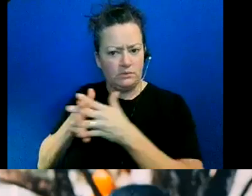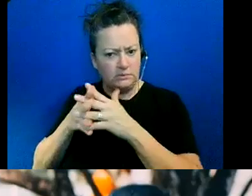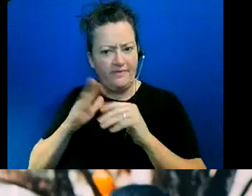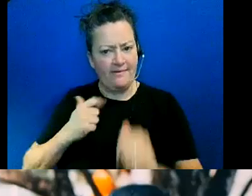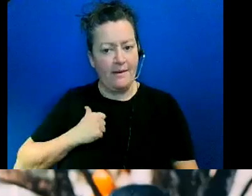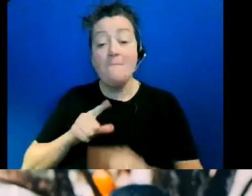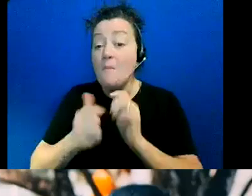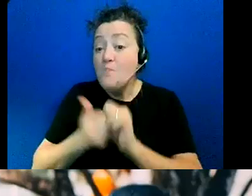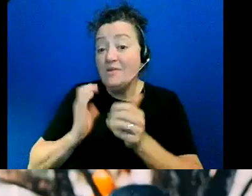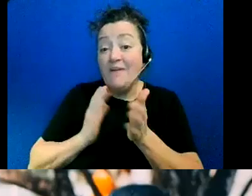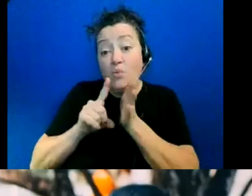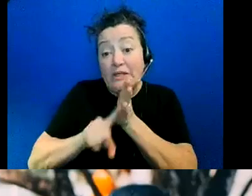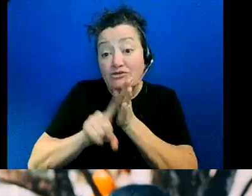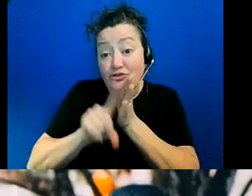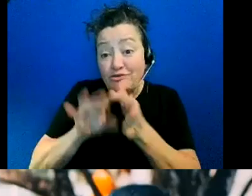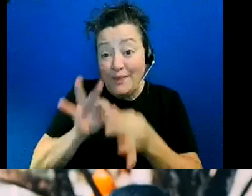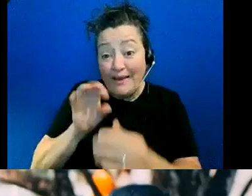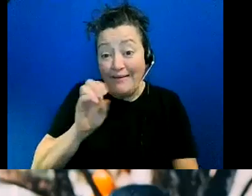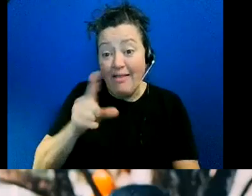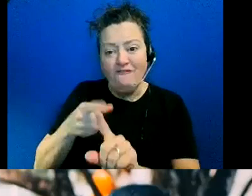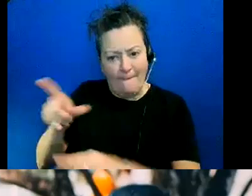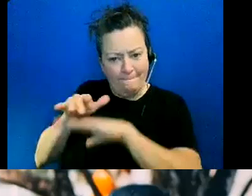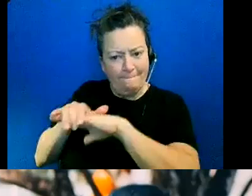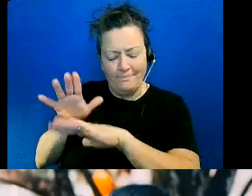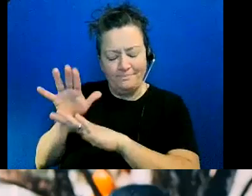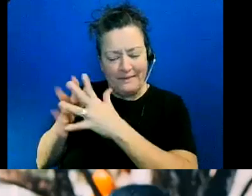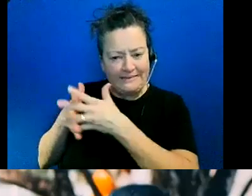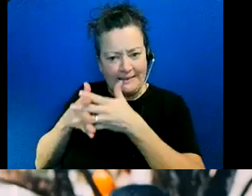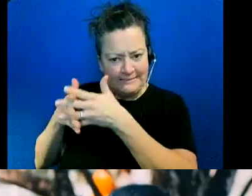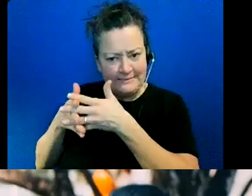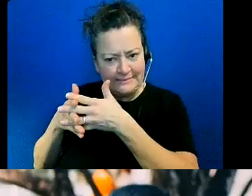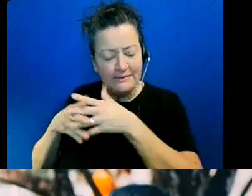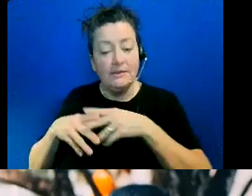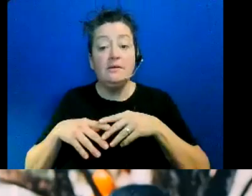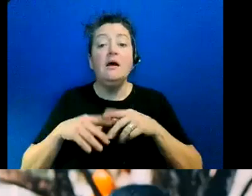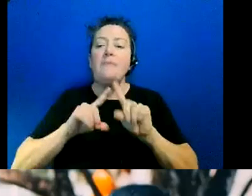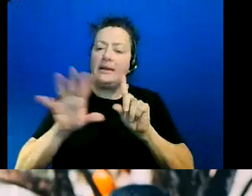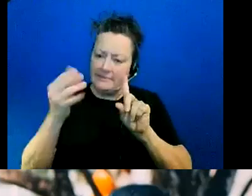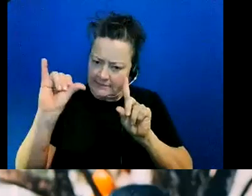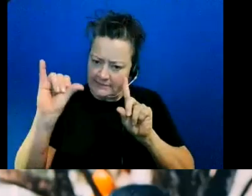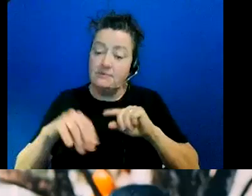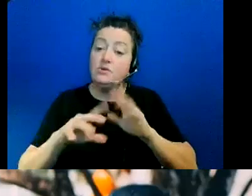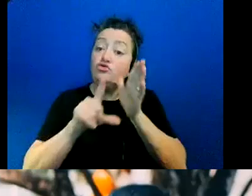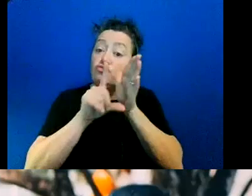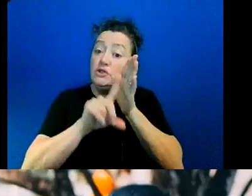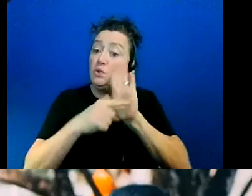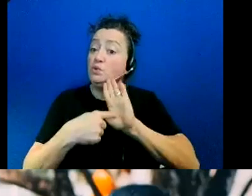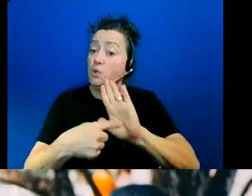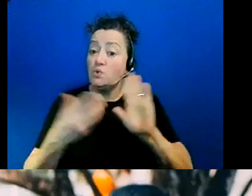comes from the united states but still what research shows is that we need to